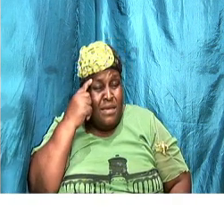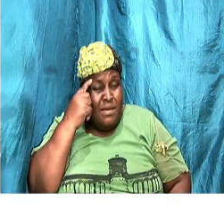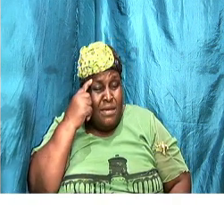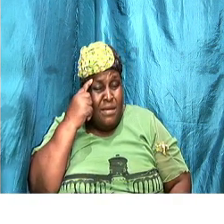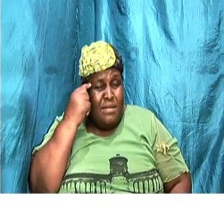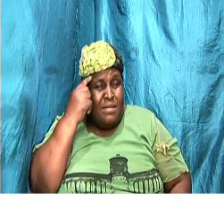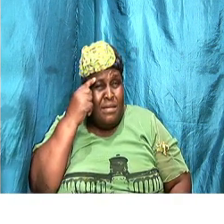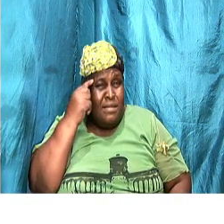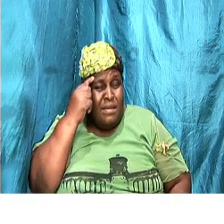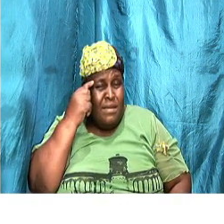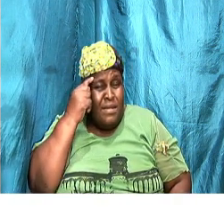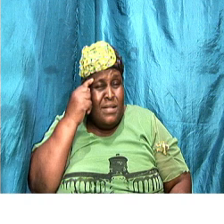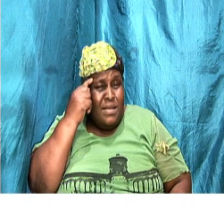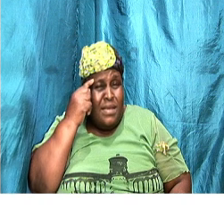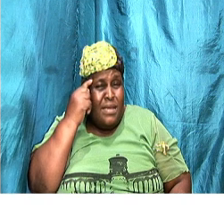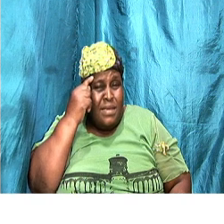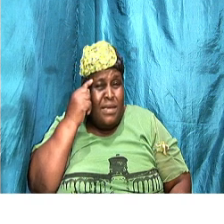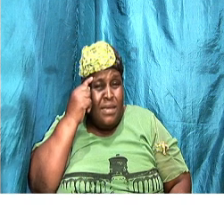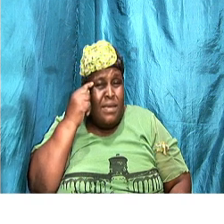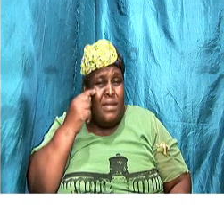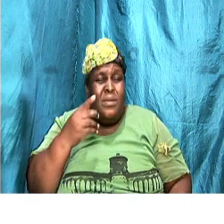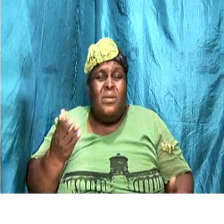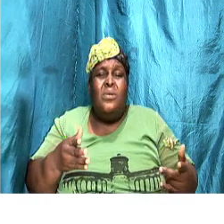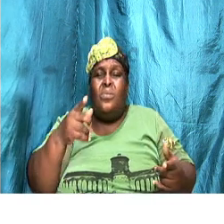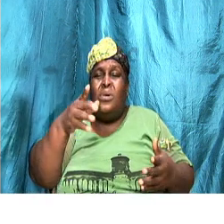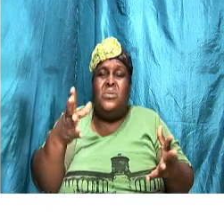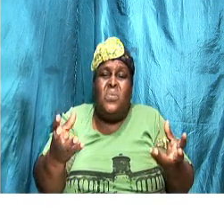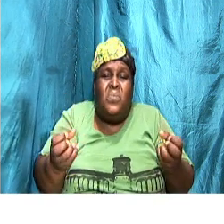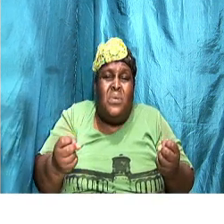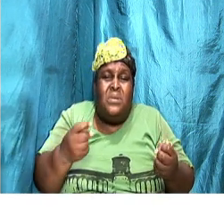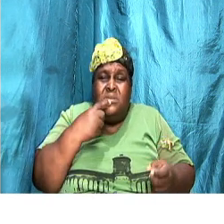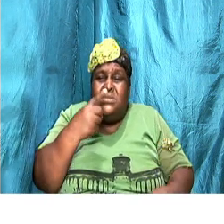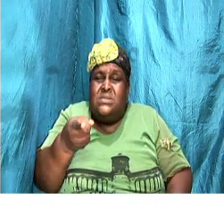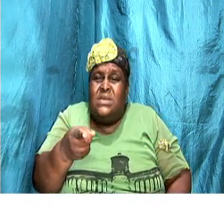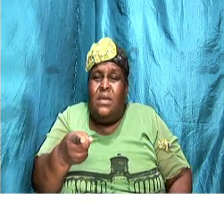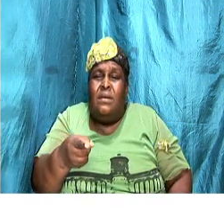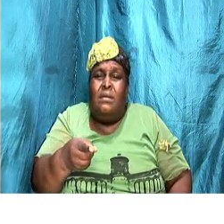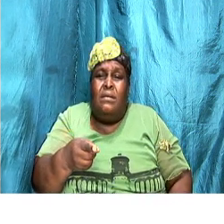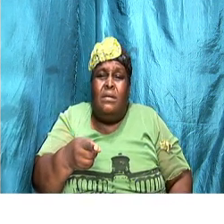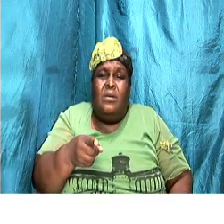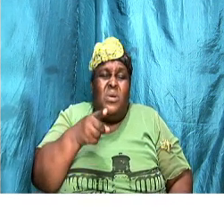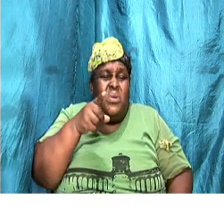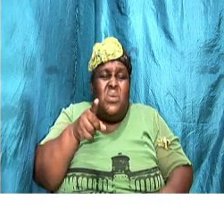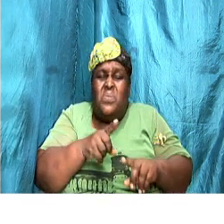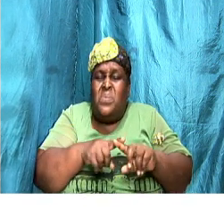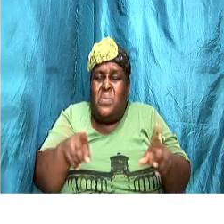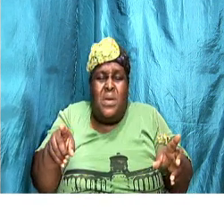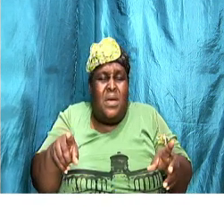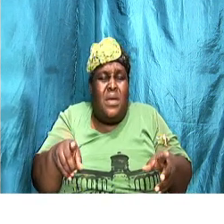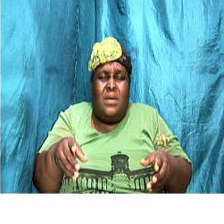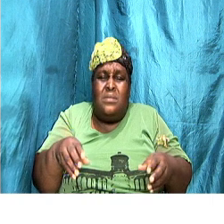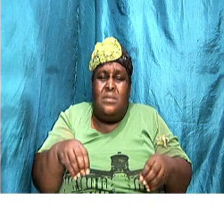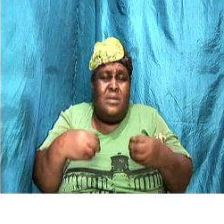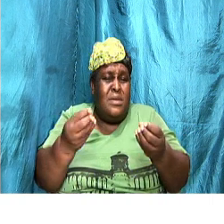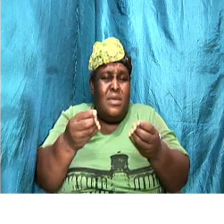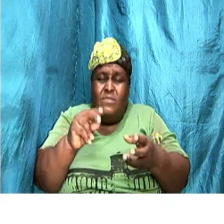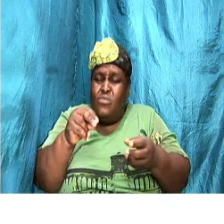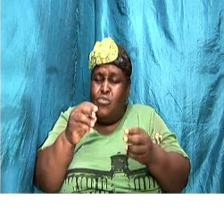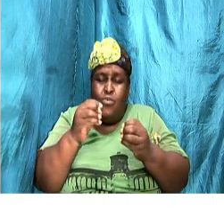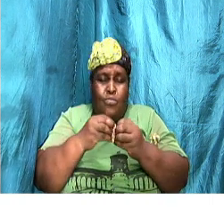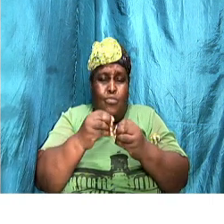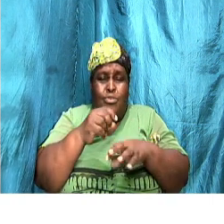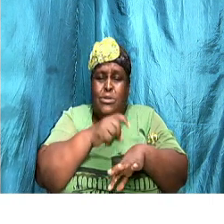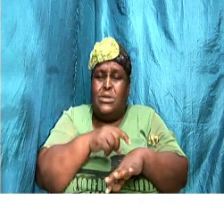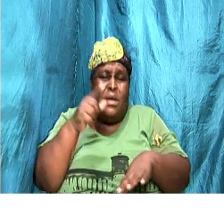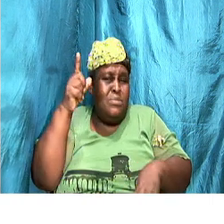Don't say, come on, man, say what it is that you want to say, man, as if, you know, you can't give any more time to listen. No, you